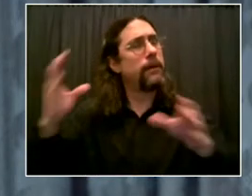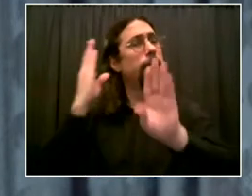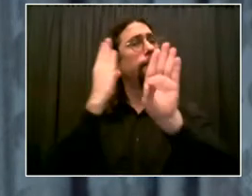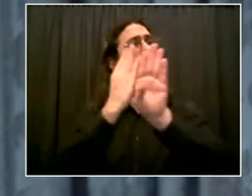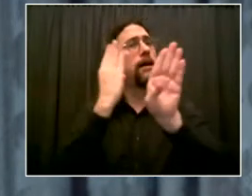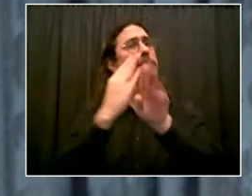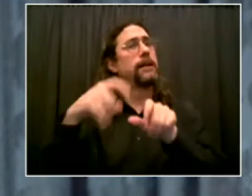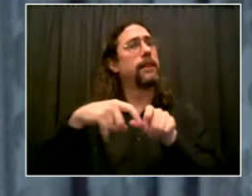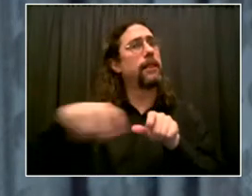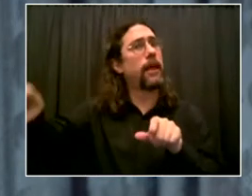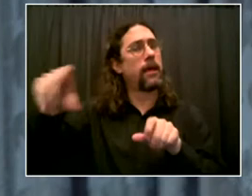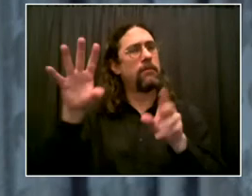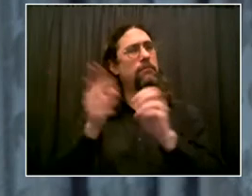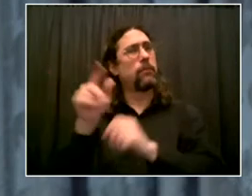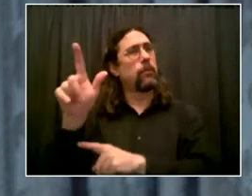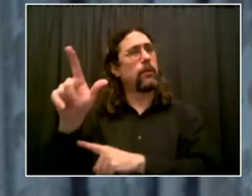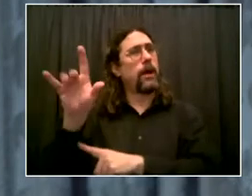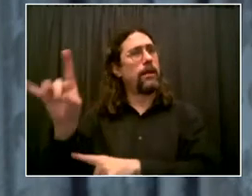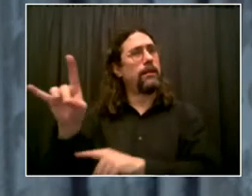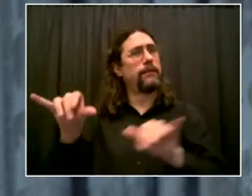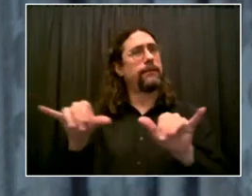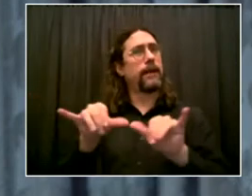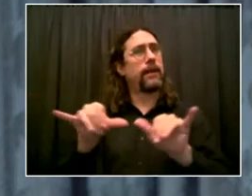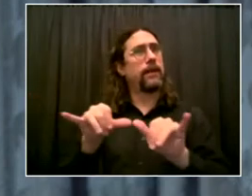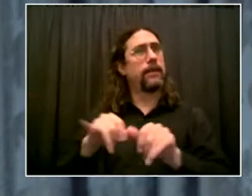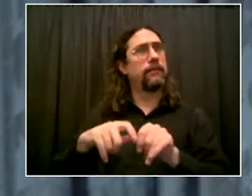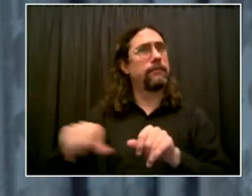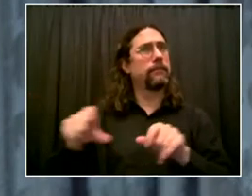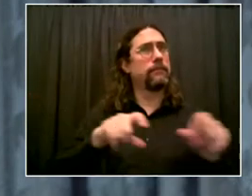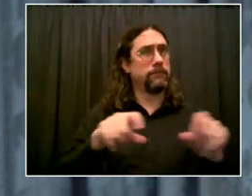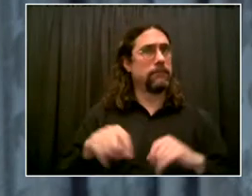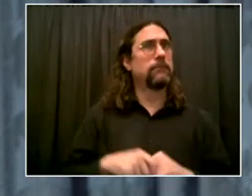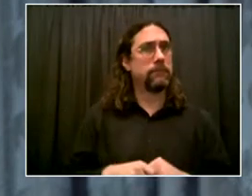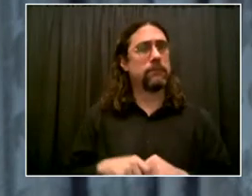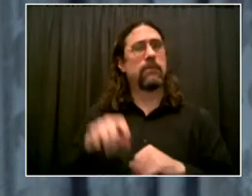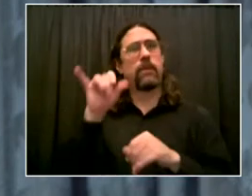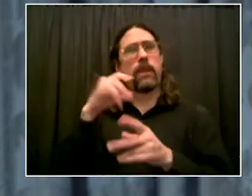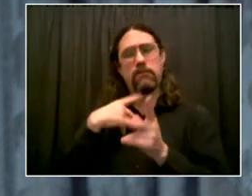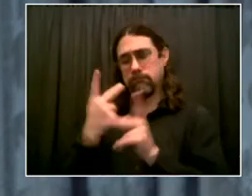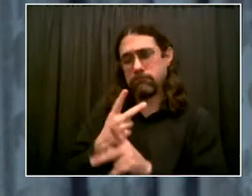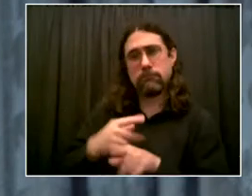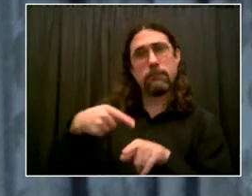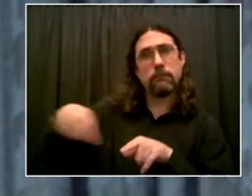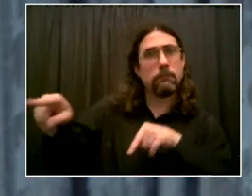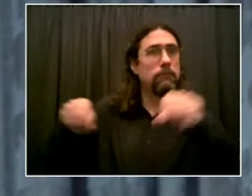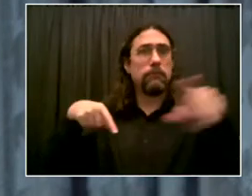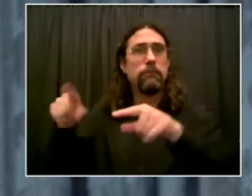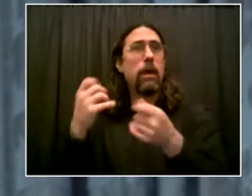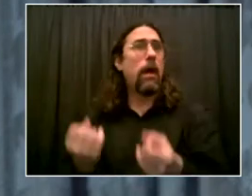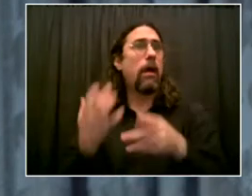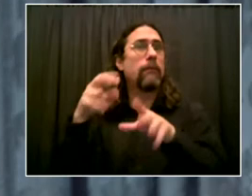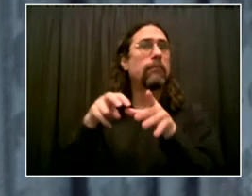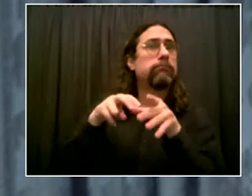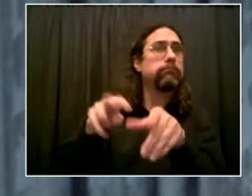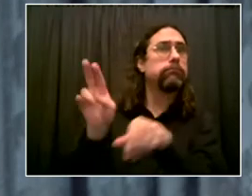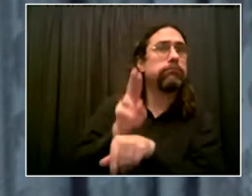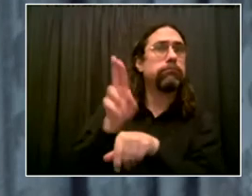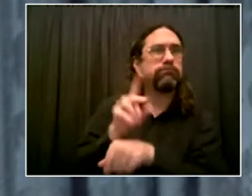We always talk in terms of mileage, but to me, the more important metric is how many people's lives are you improving?